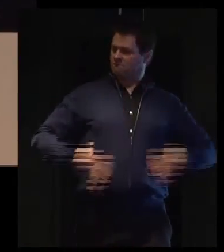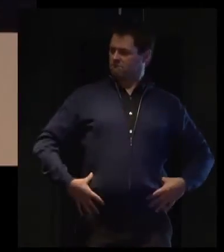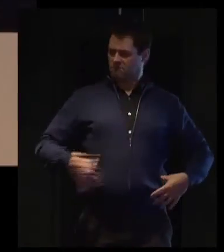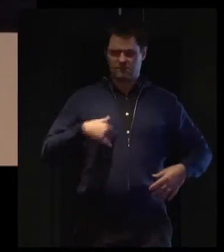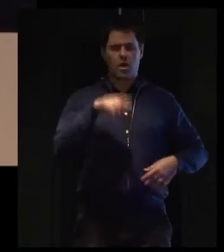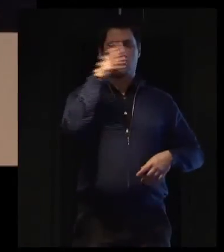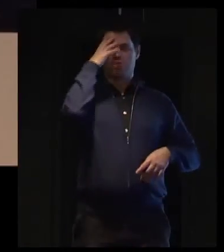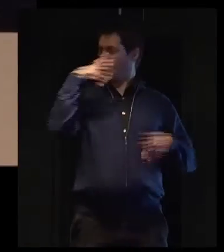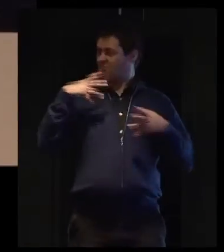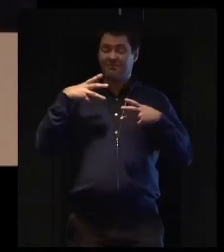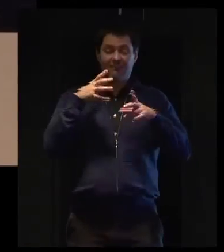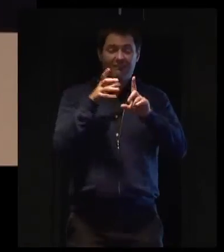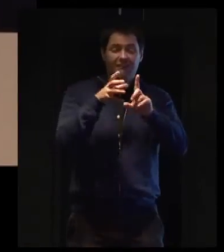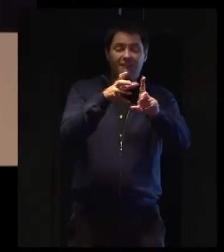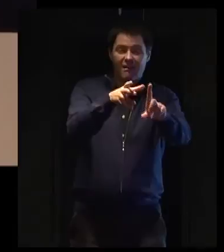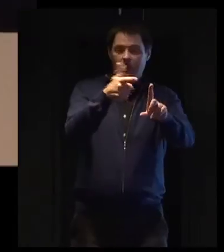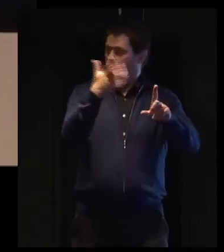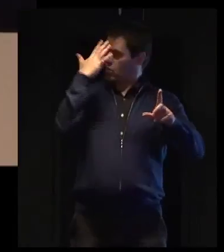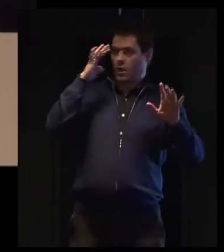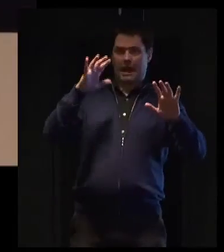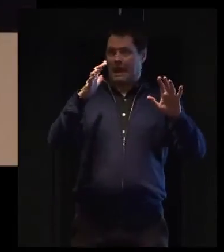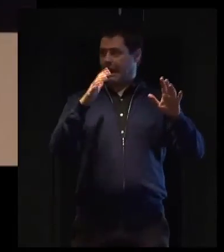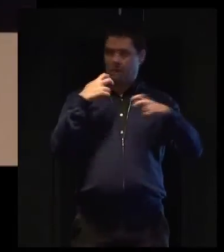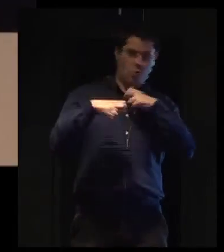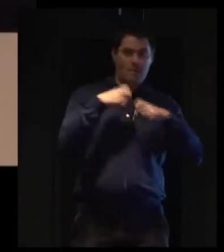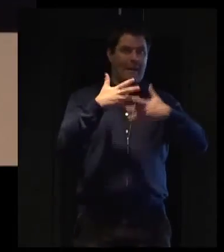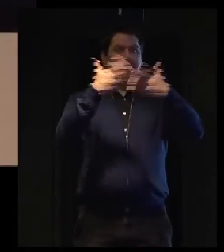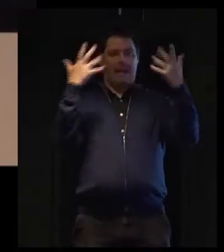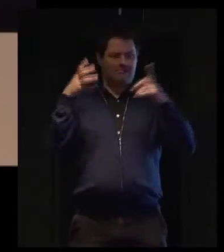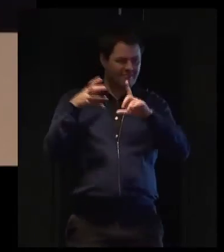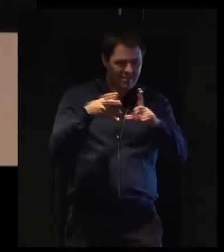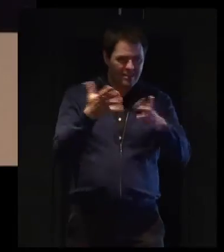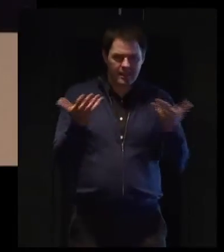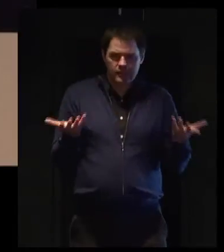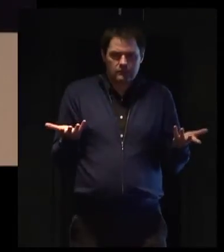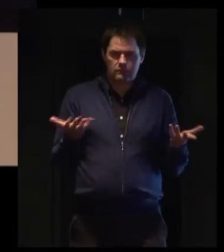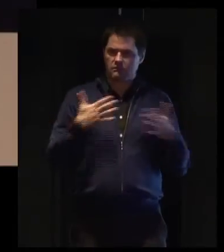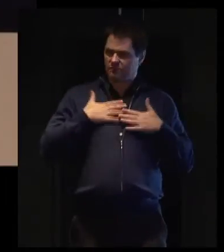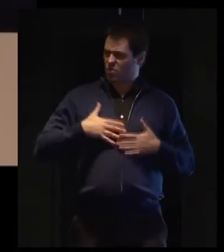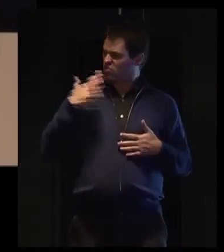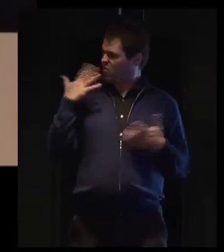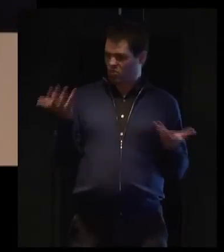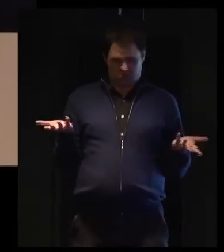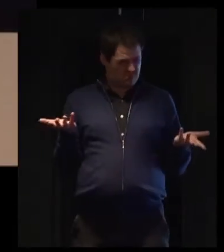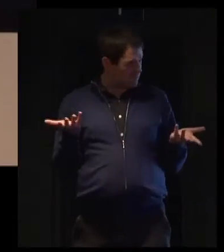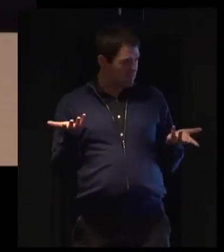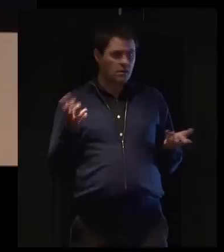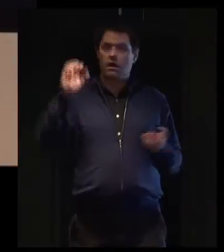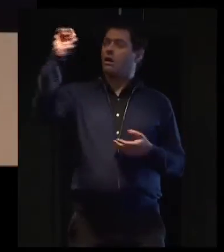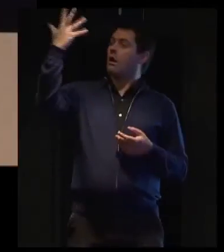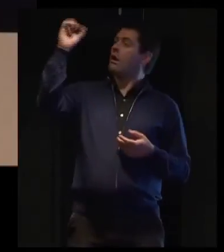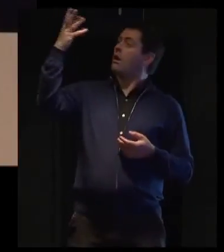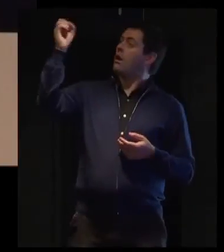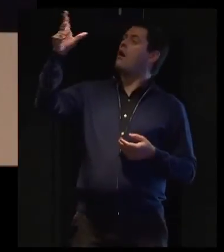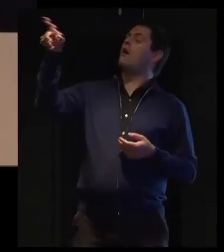rest of the supporter groups, when there's an emergency situation. But there may come a point when they would need their own special systems in terms of